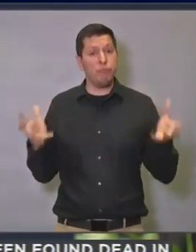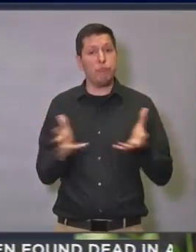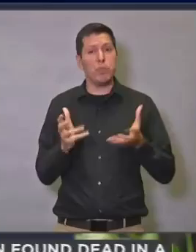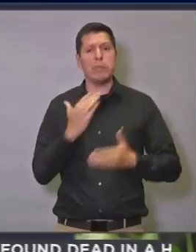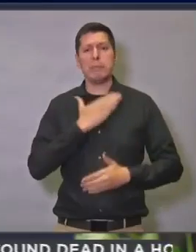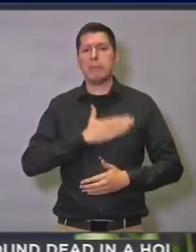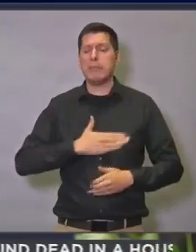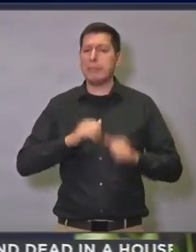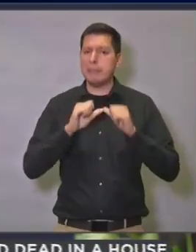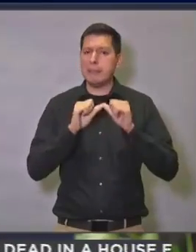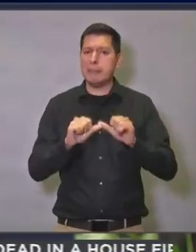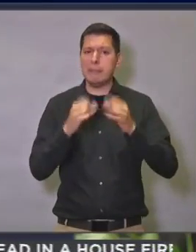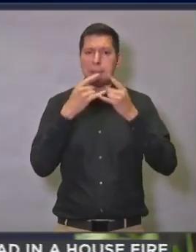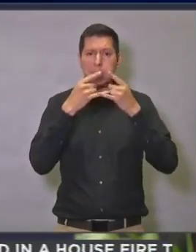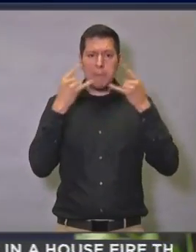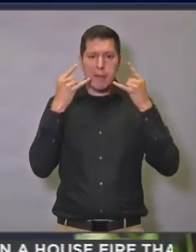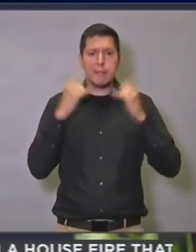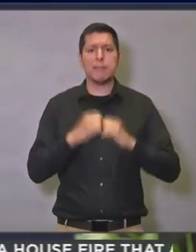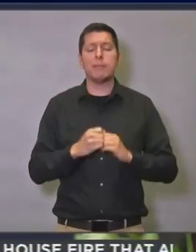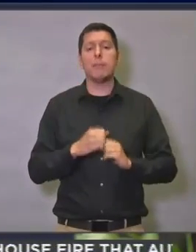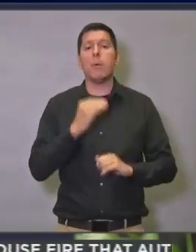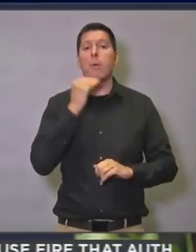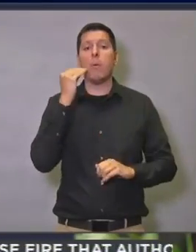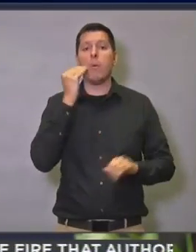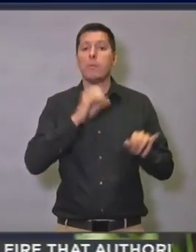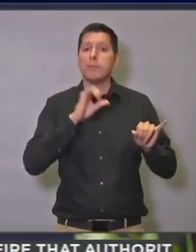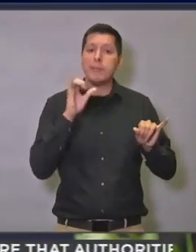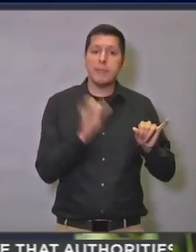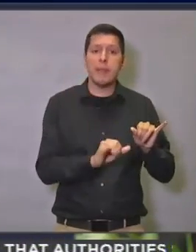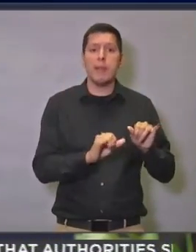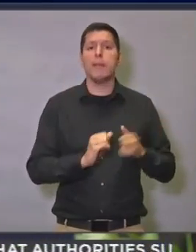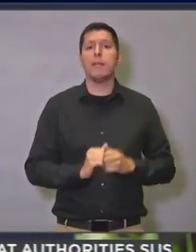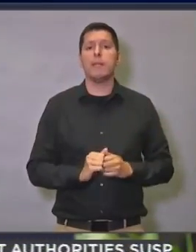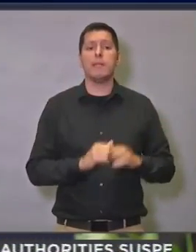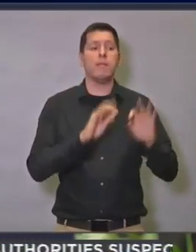your mask, stay at home when you can, and please physically distance whenever you